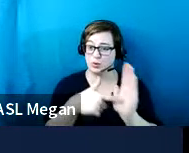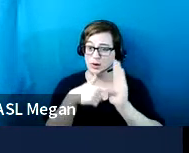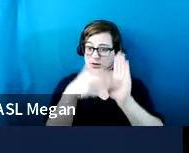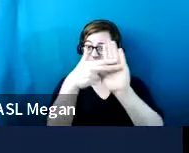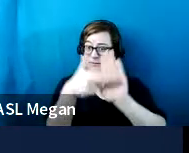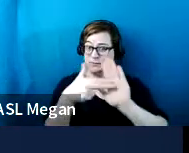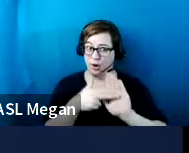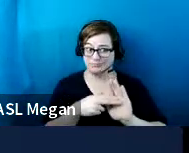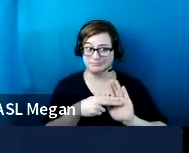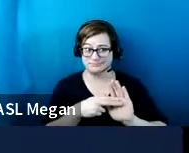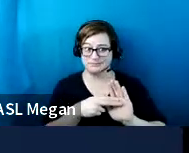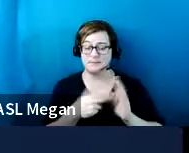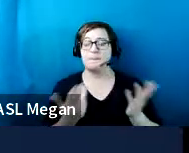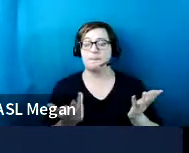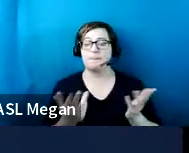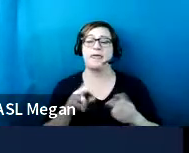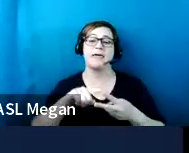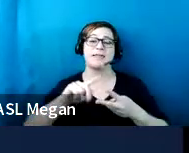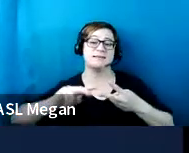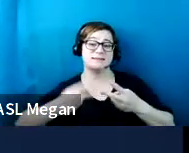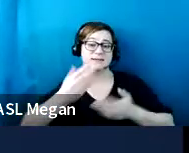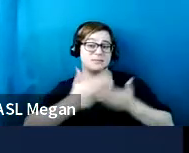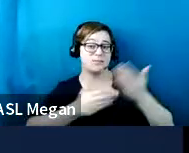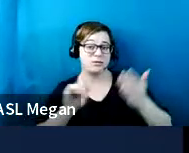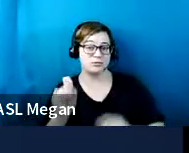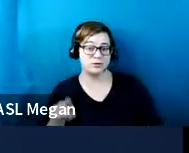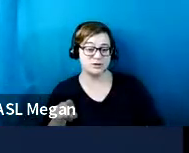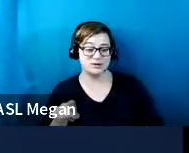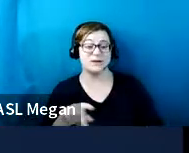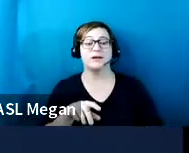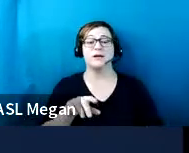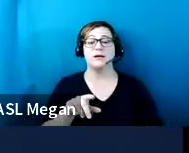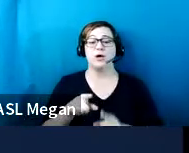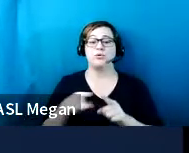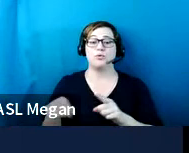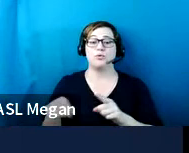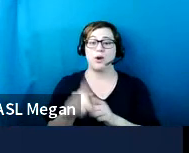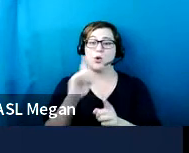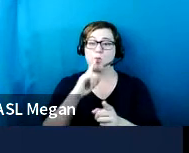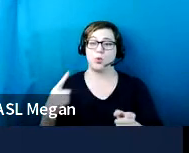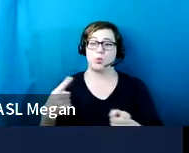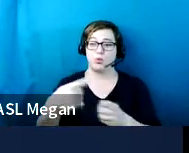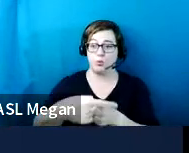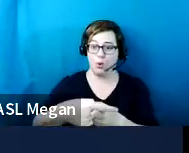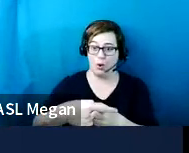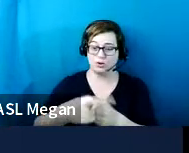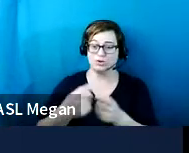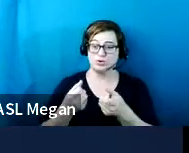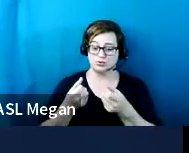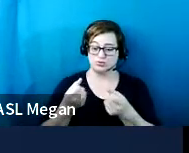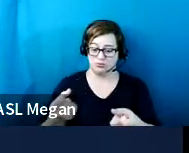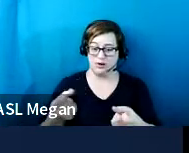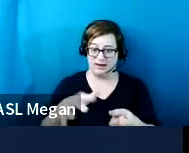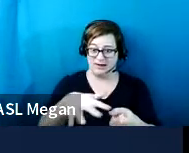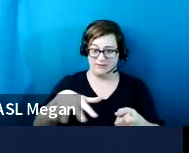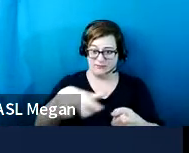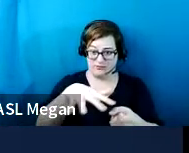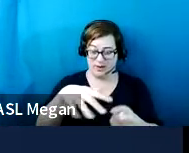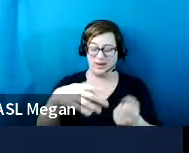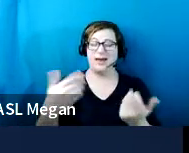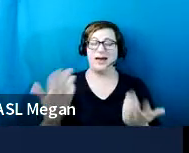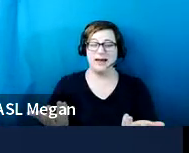And the second part is specifically if the route crosses the driveway. So